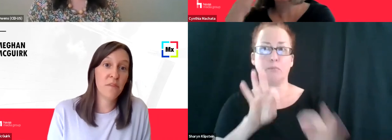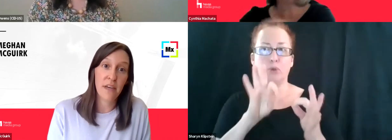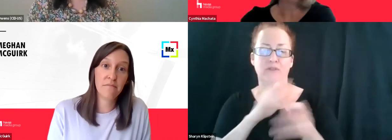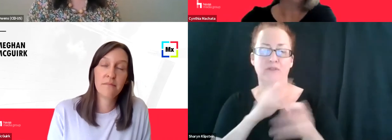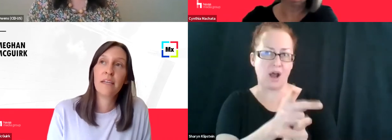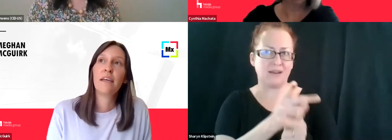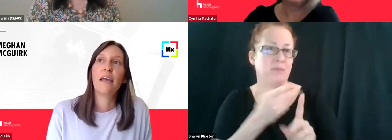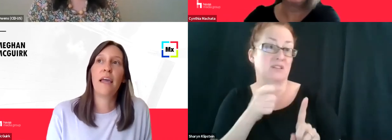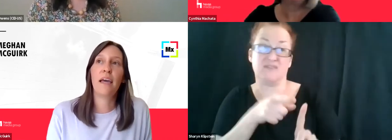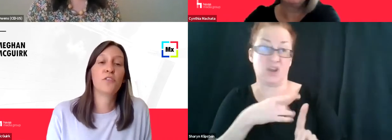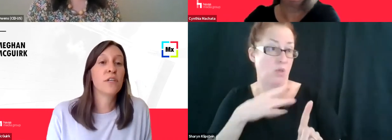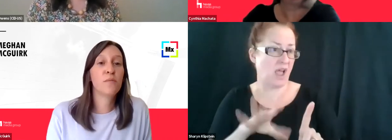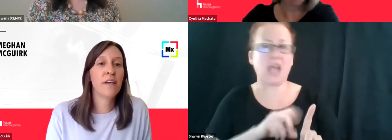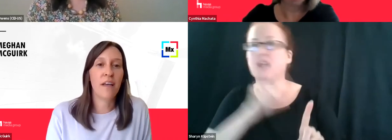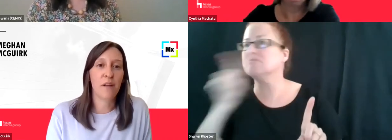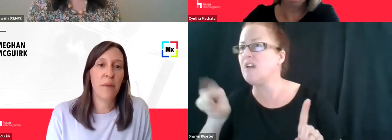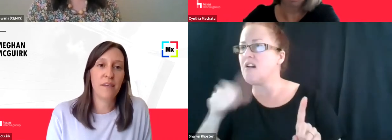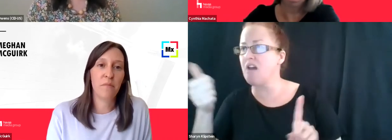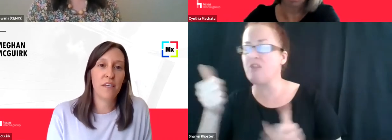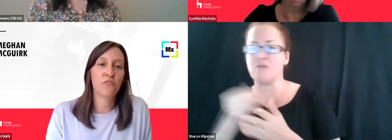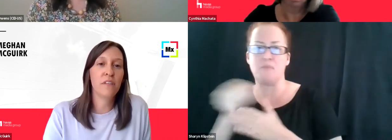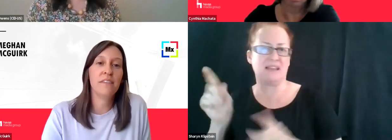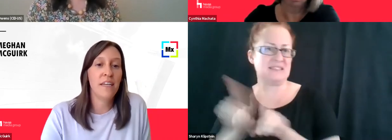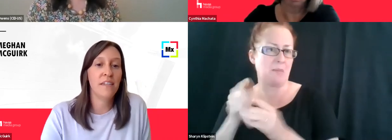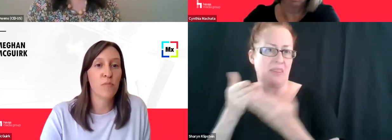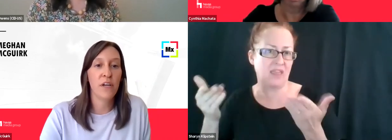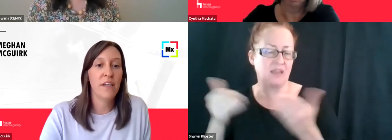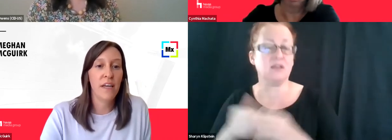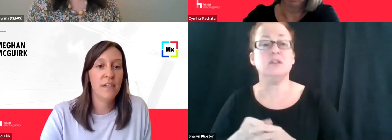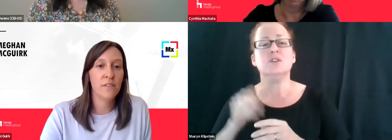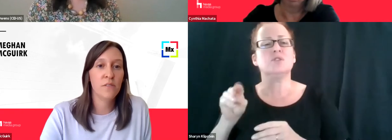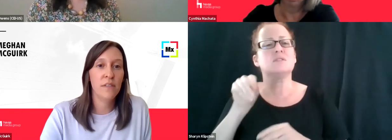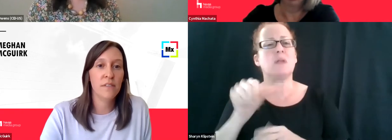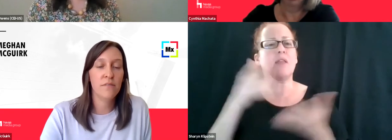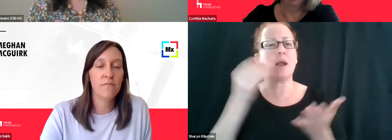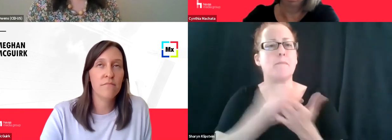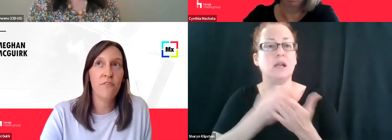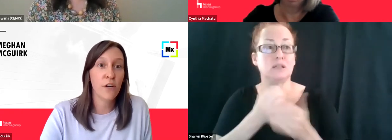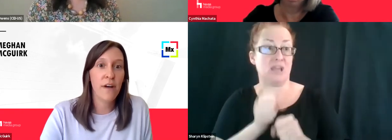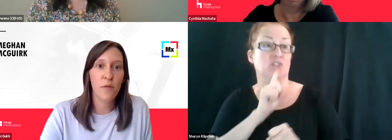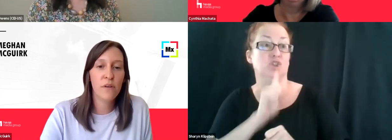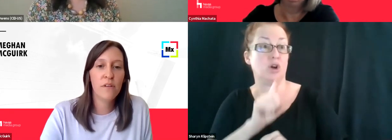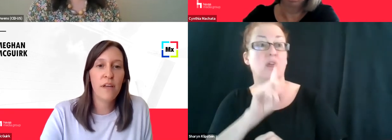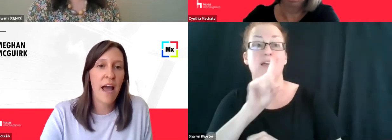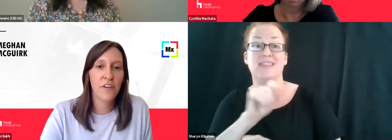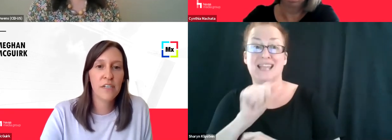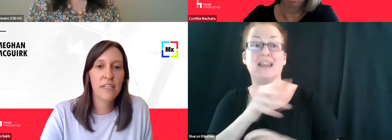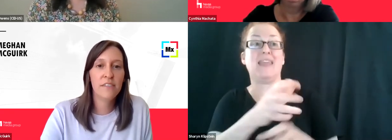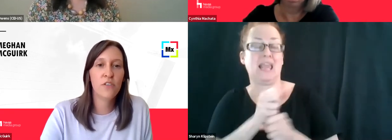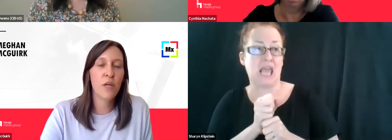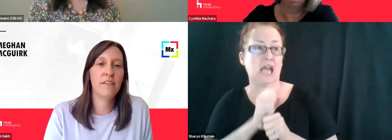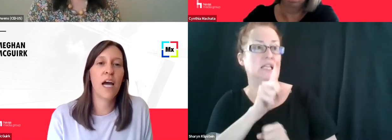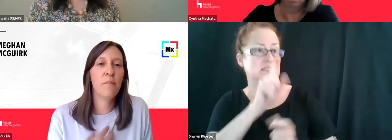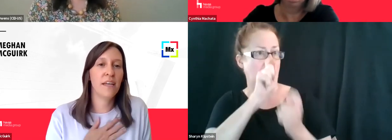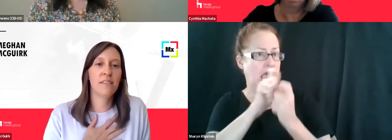buy the same thing. And so they're spending a lot of money making sure like the data they're bringing in is, is verifiable and accurate